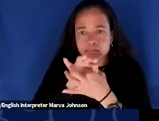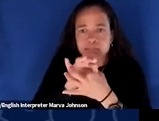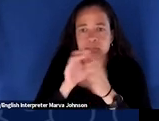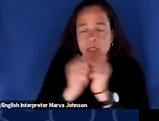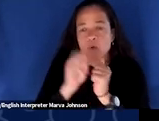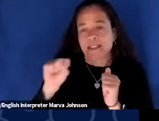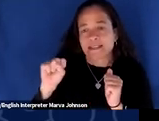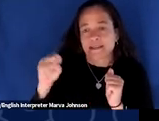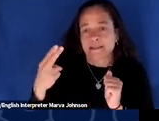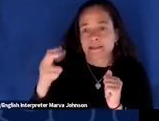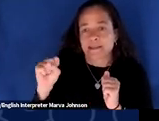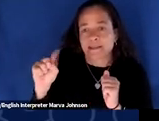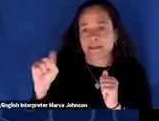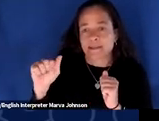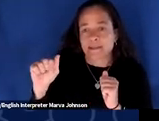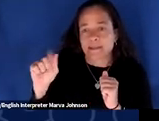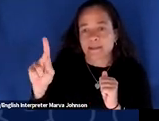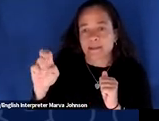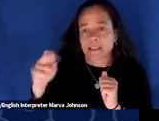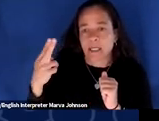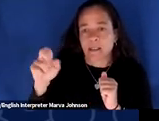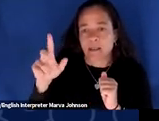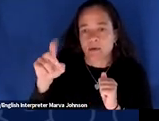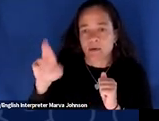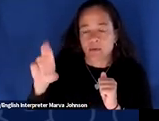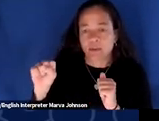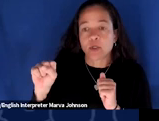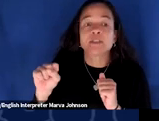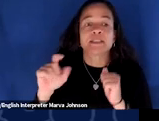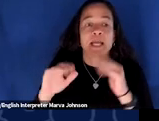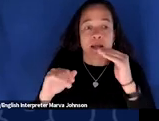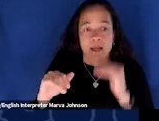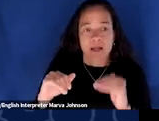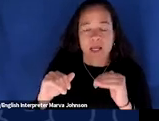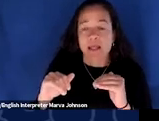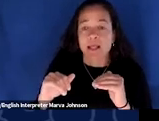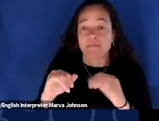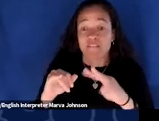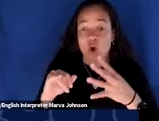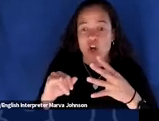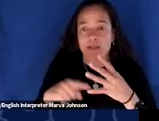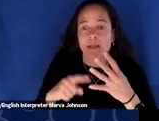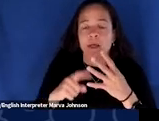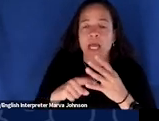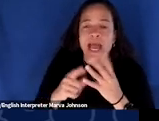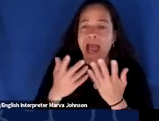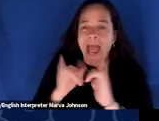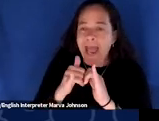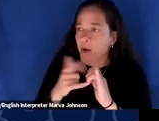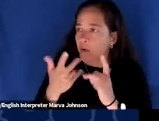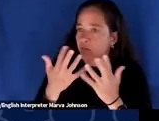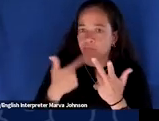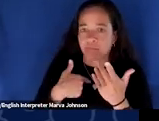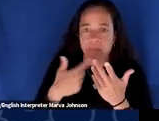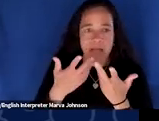and number four is about finding time to inject some sources of inspiration i'm going to carry a couple of